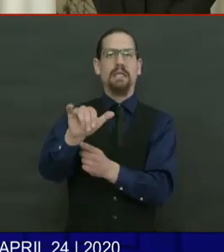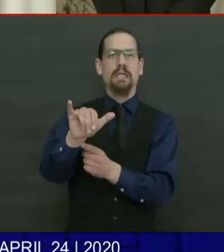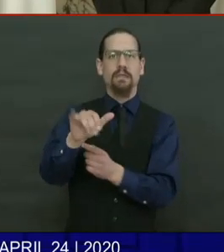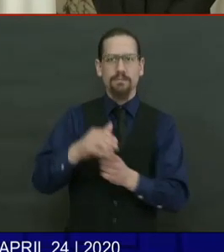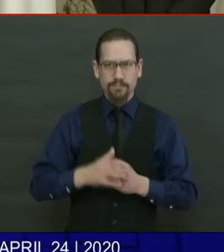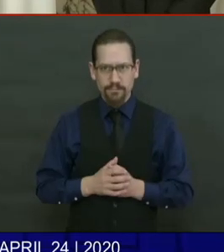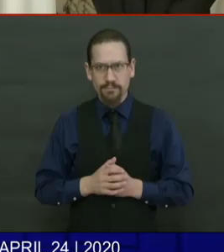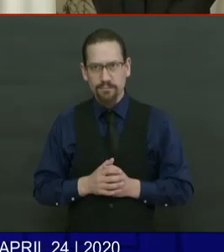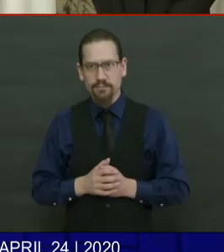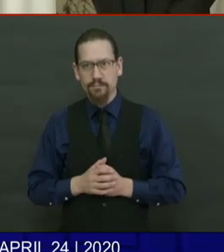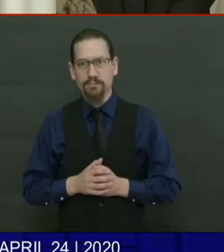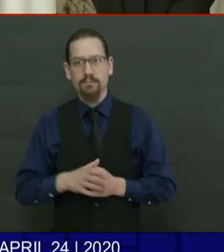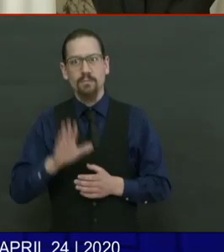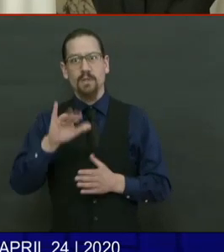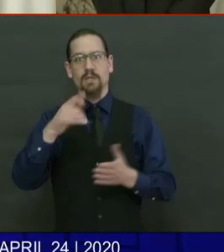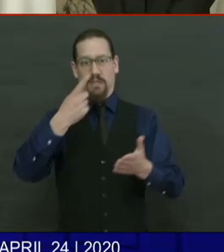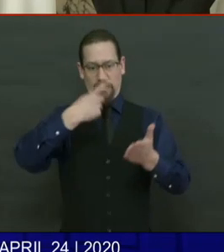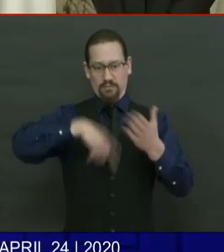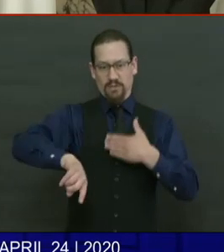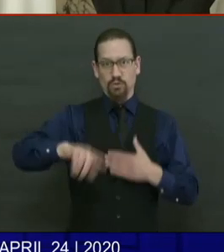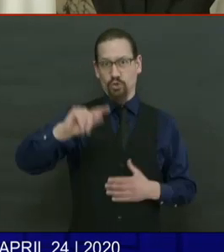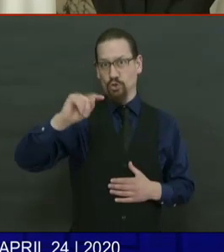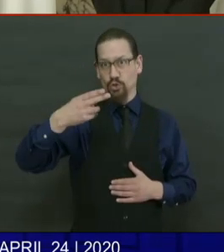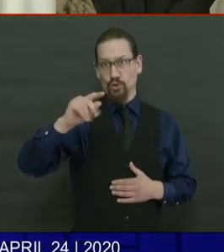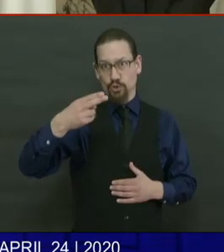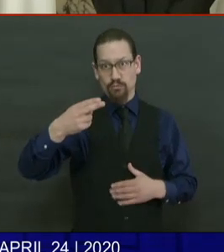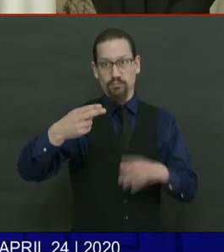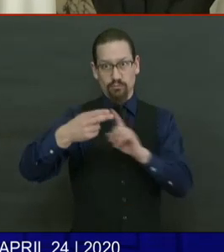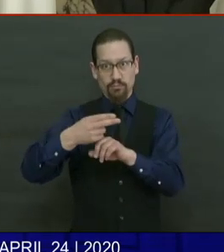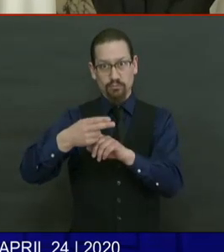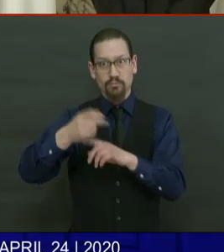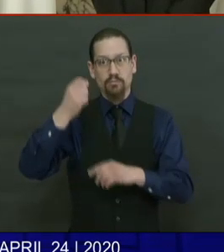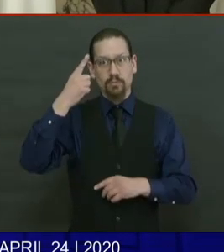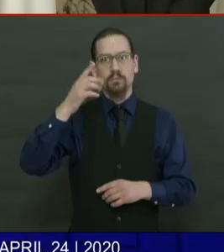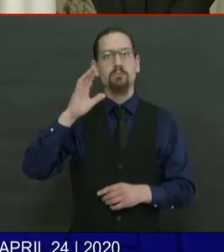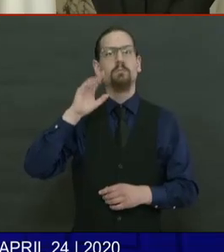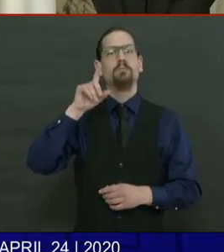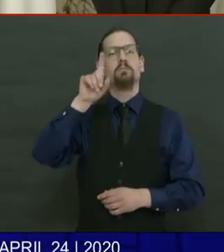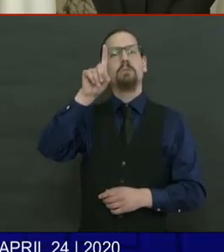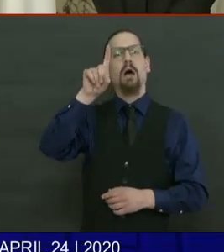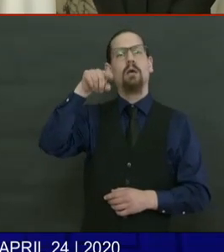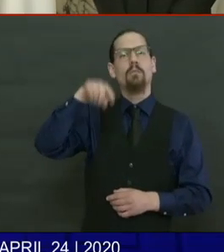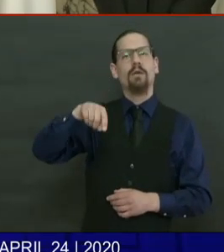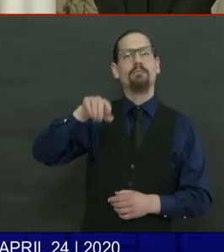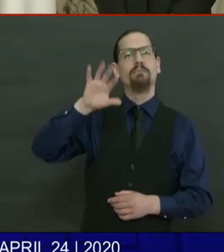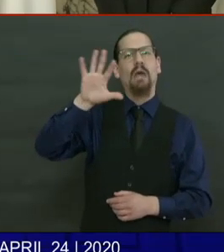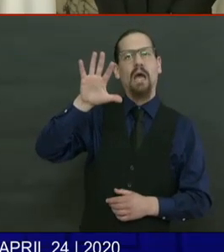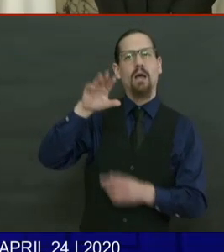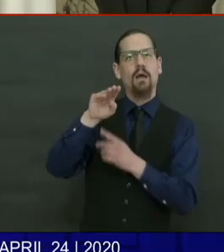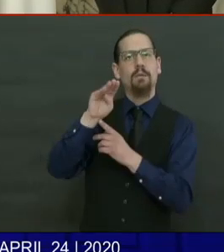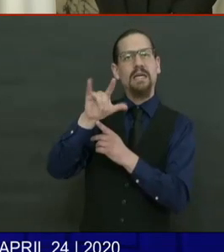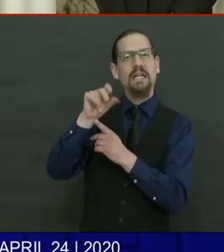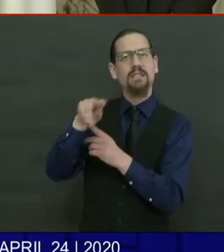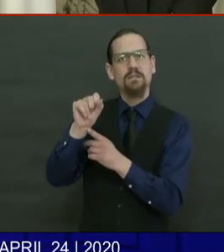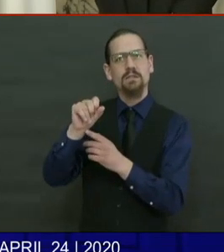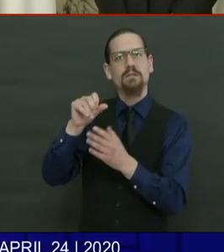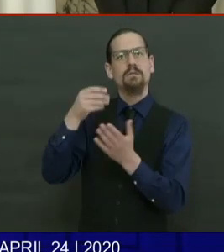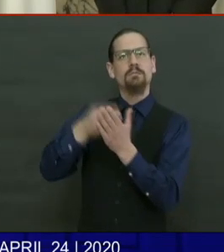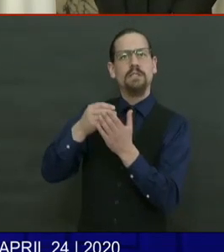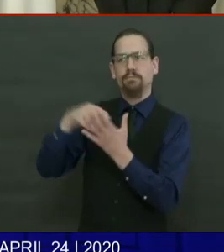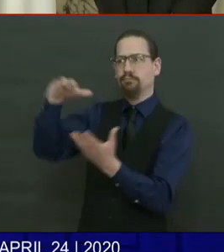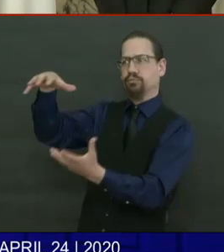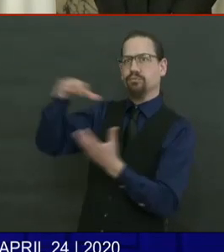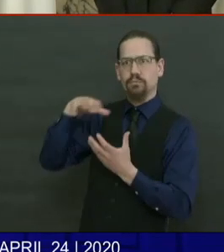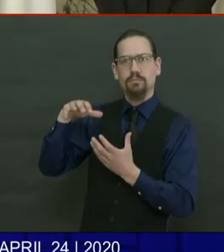in rental assistance for the lowest-income Rhode Islanders across the state. I need more time to